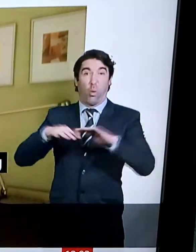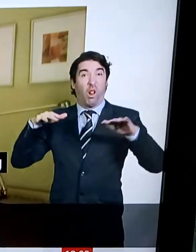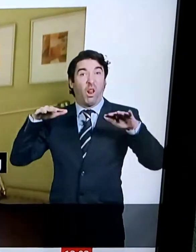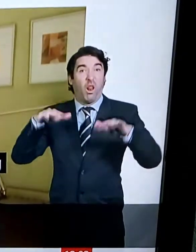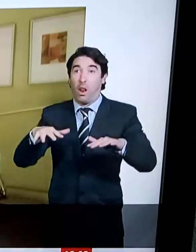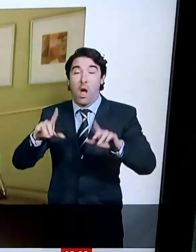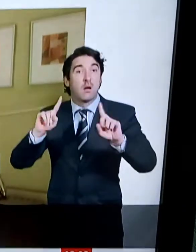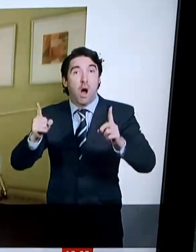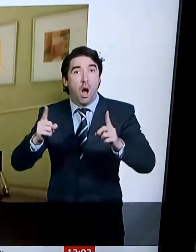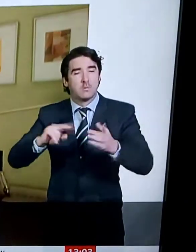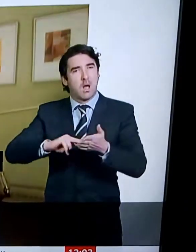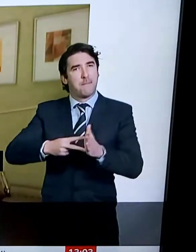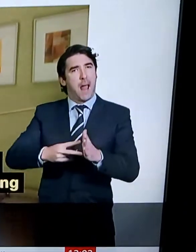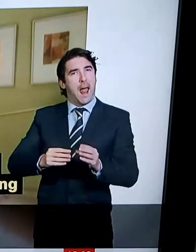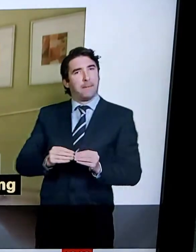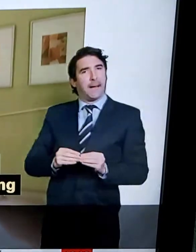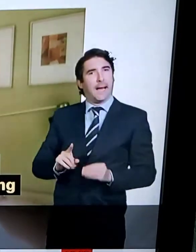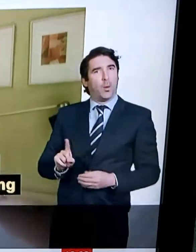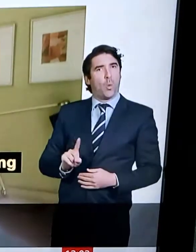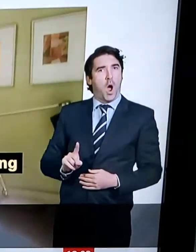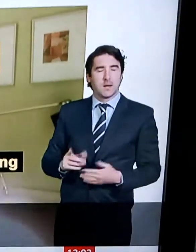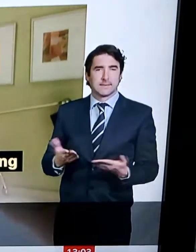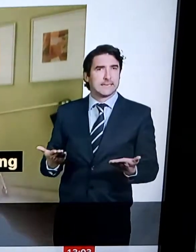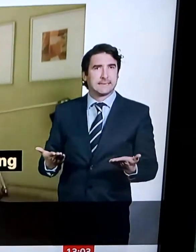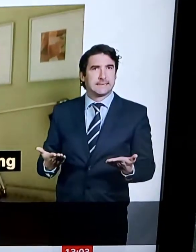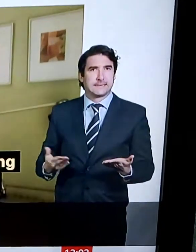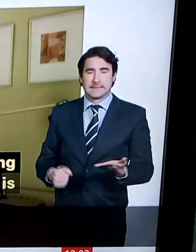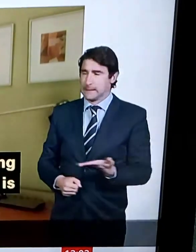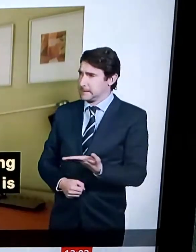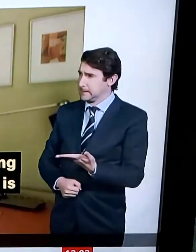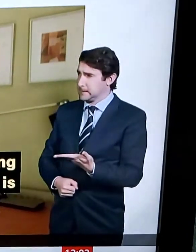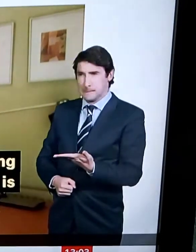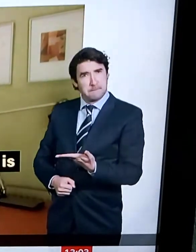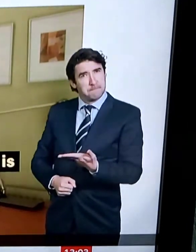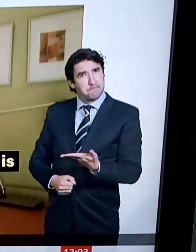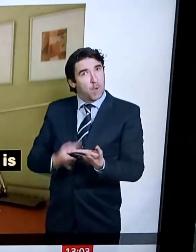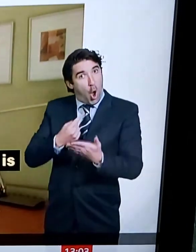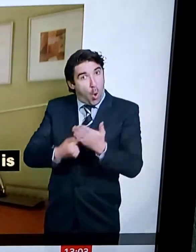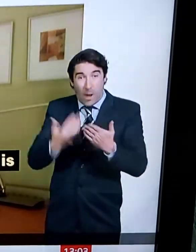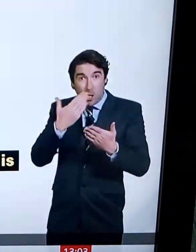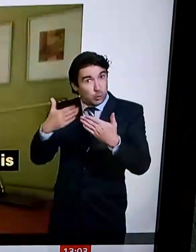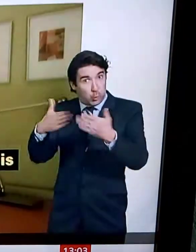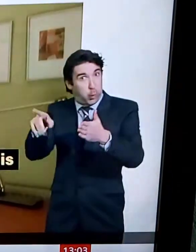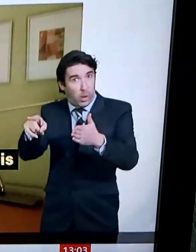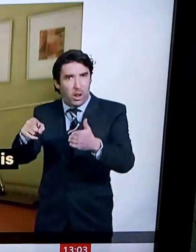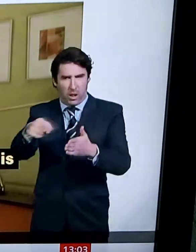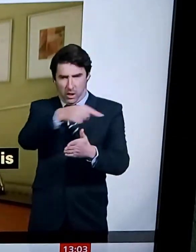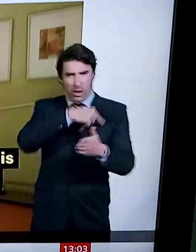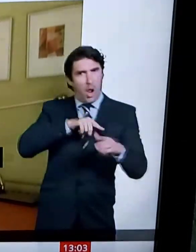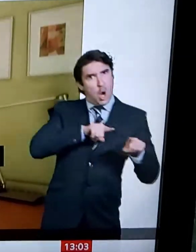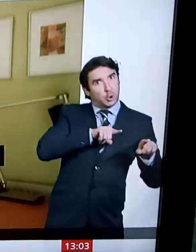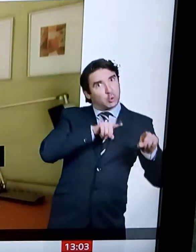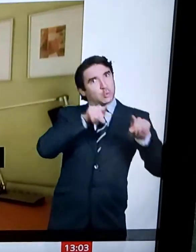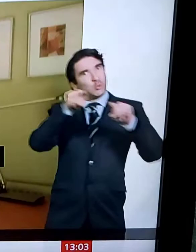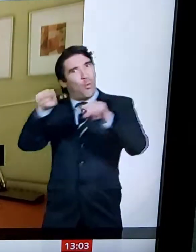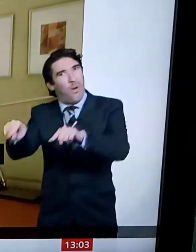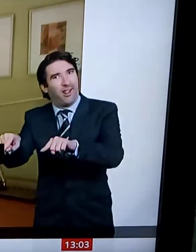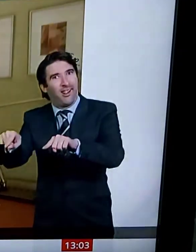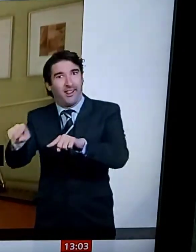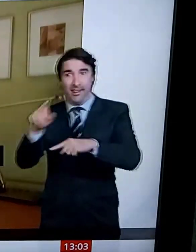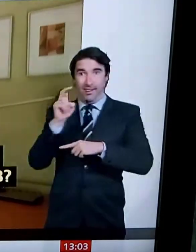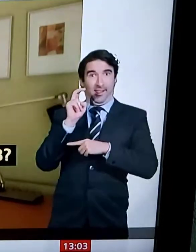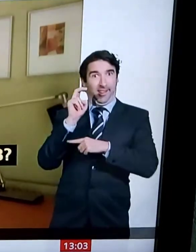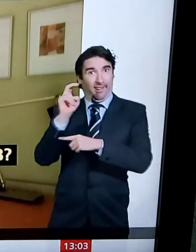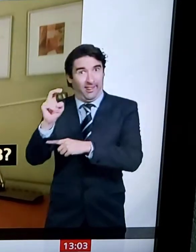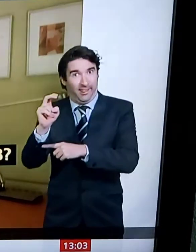morning. 600 people have reached the UK, the floor since Thursday. The immigration minister, Chris-Philip, says he'll